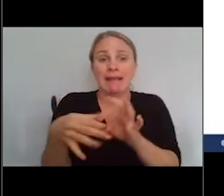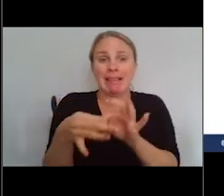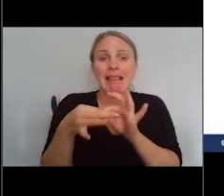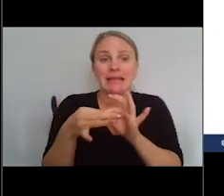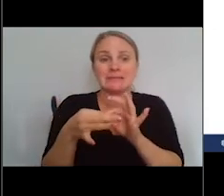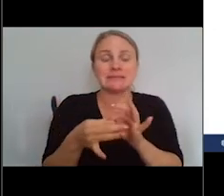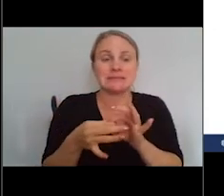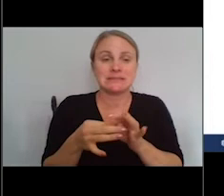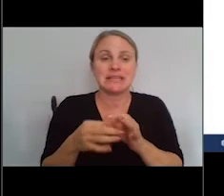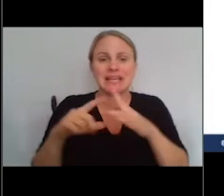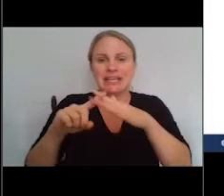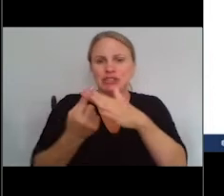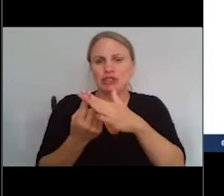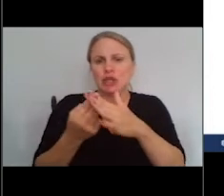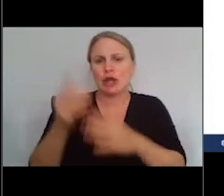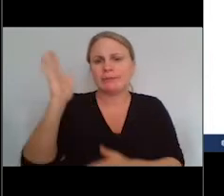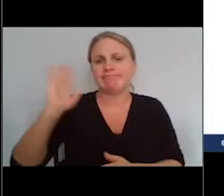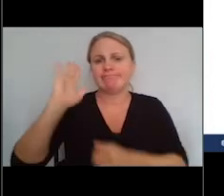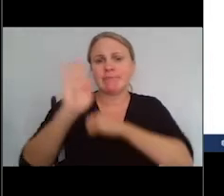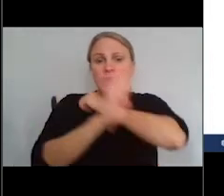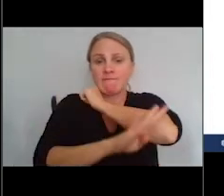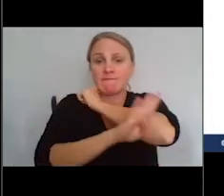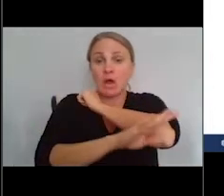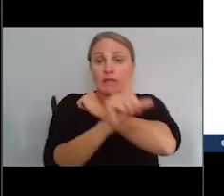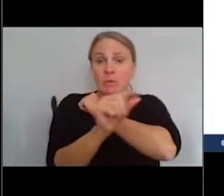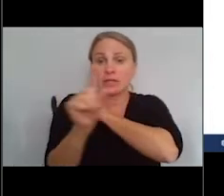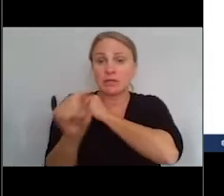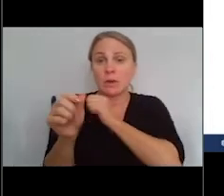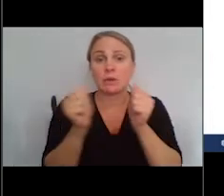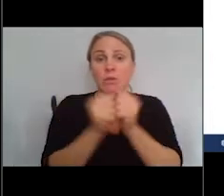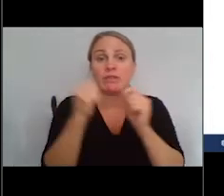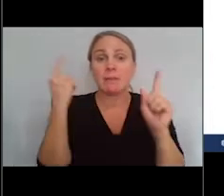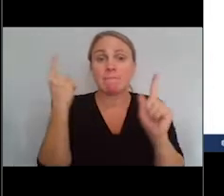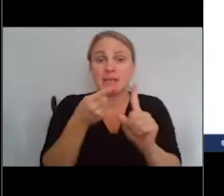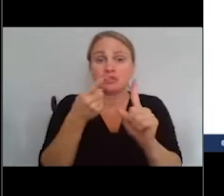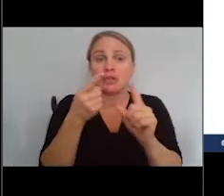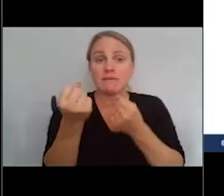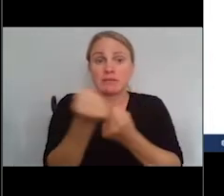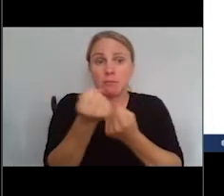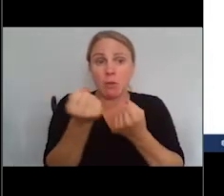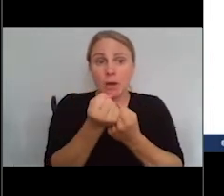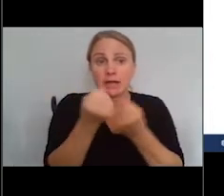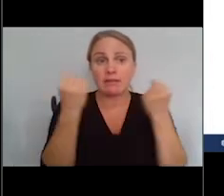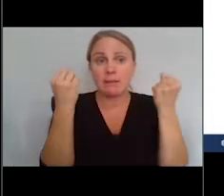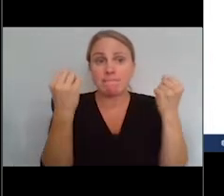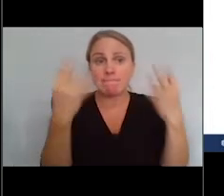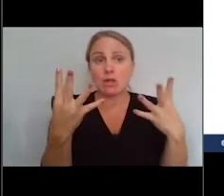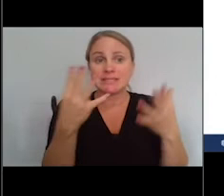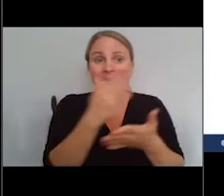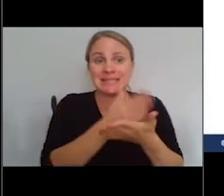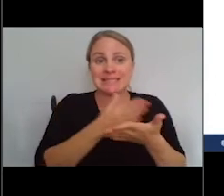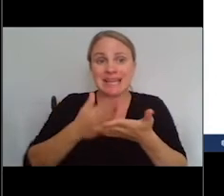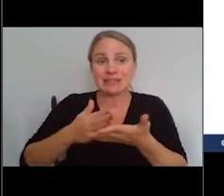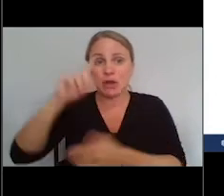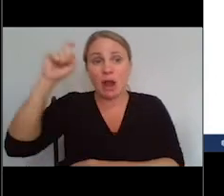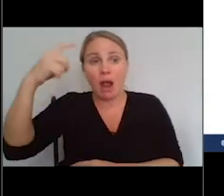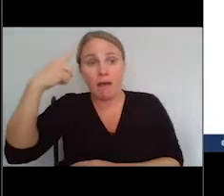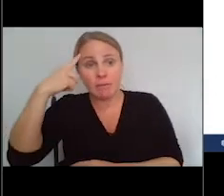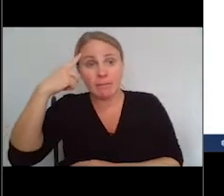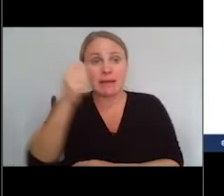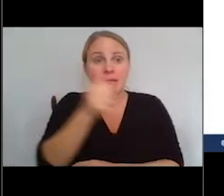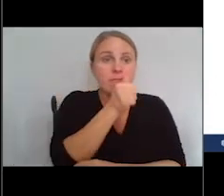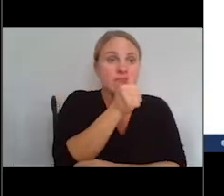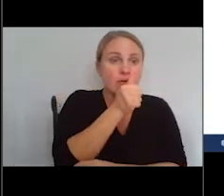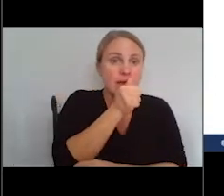in the fall of 2020 with the mission of supporting the multi-sector, both government and private sector leaders,